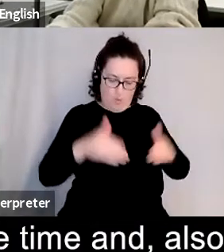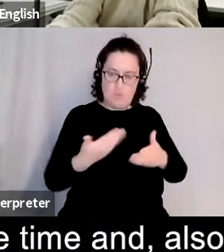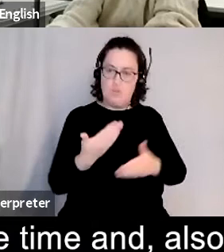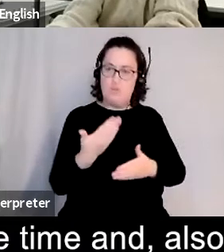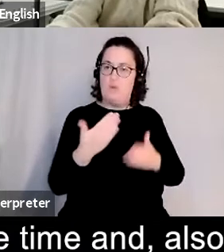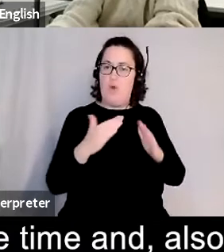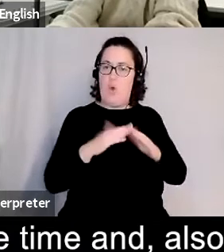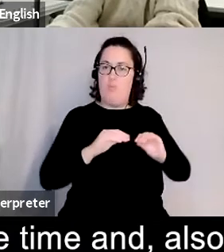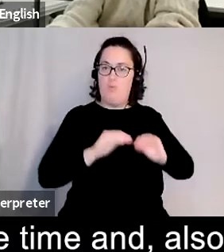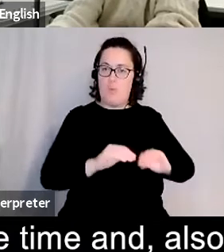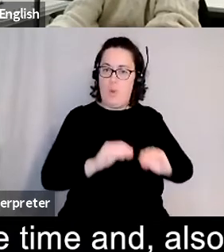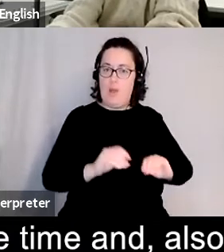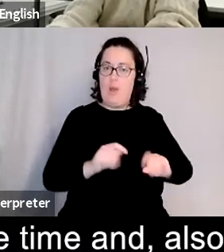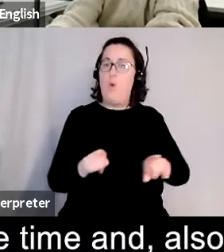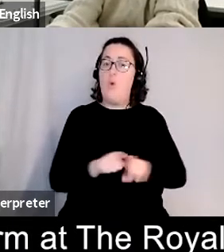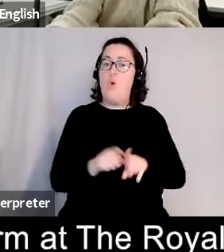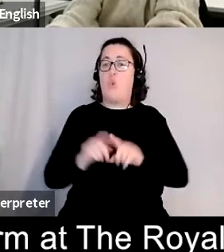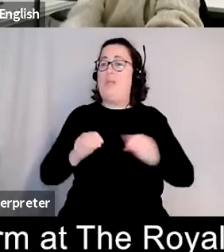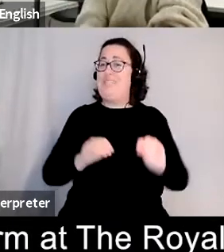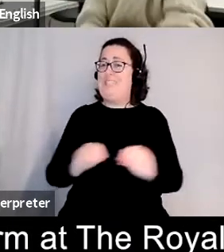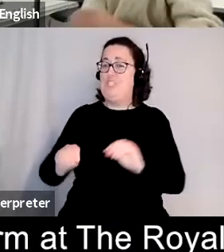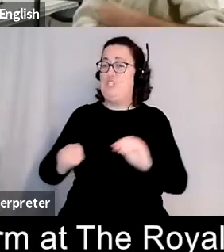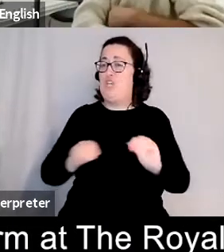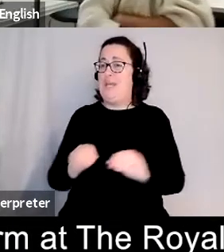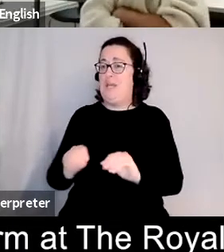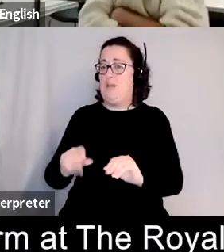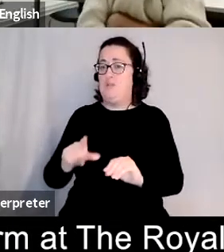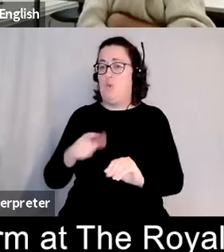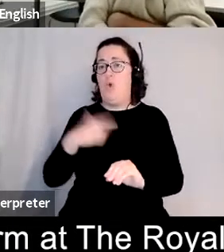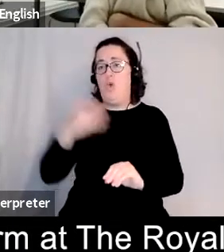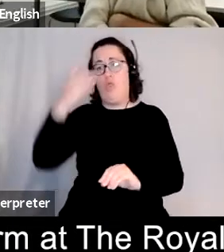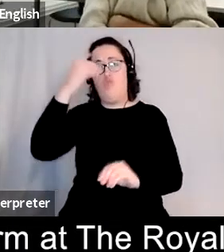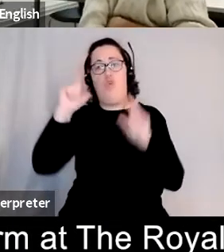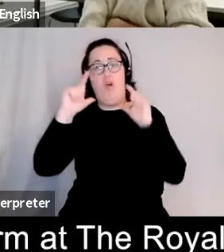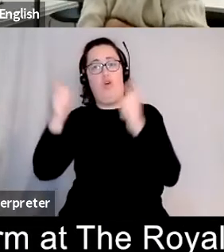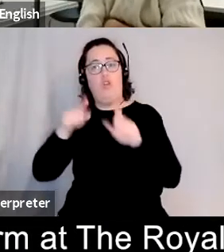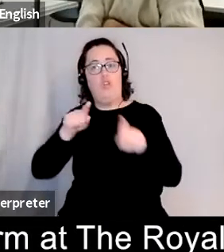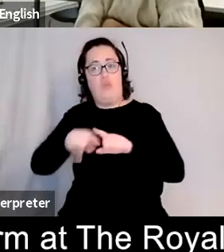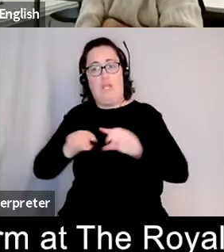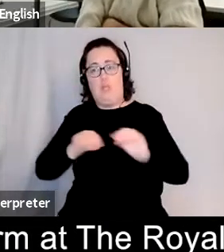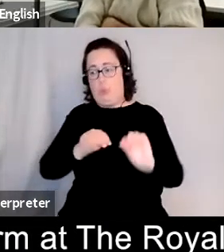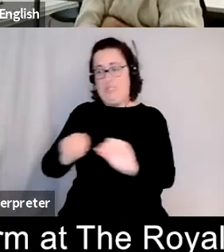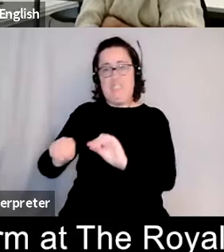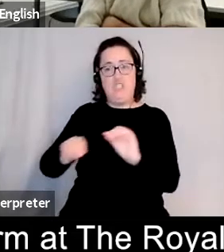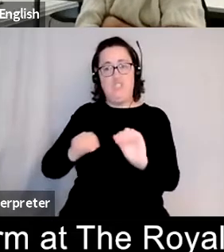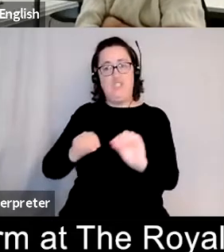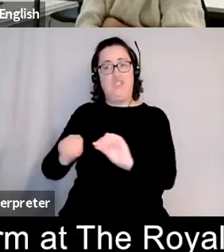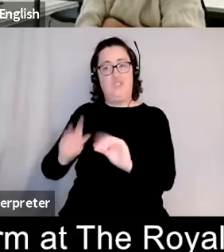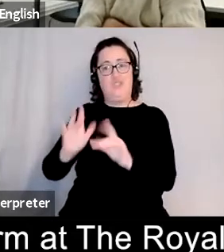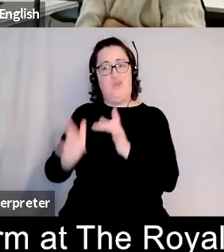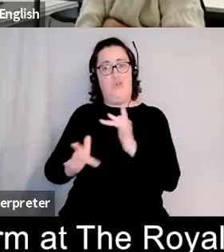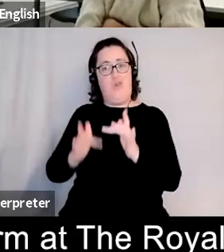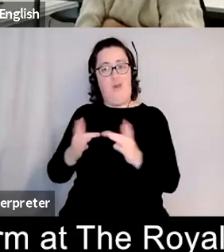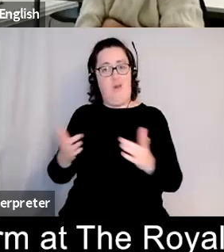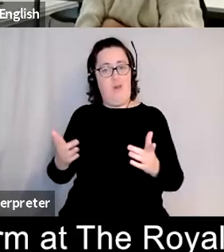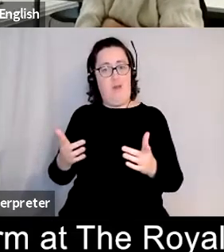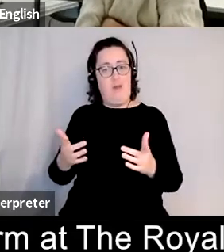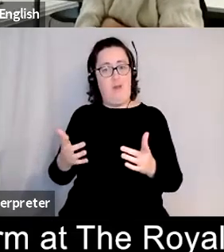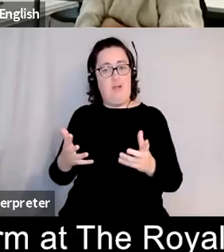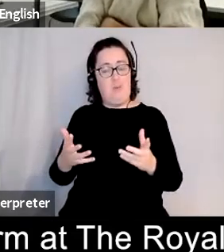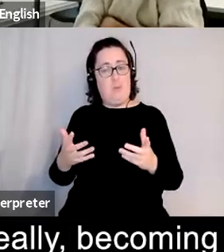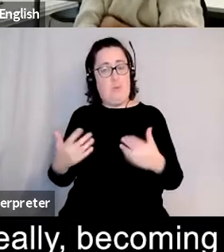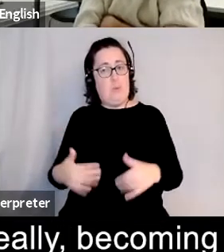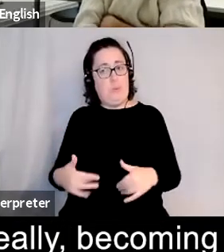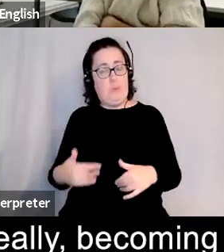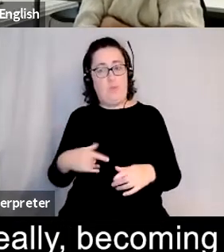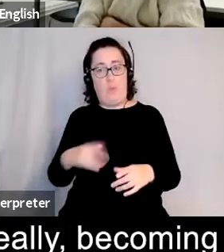still teaching finishing off my sort of teaching term at the royal college so that was a big you know leap